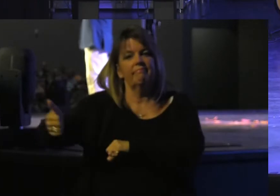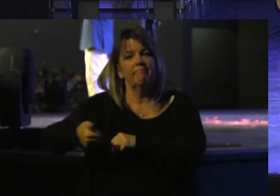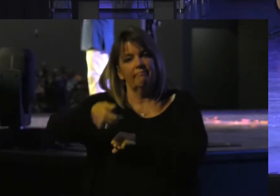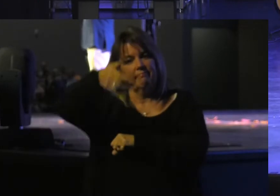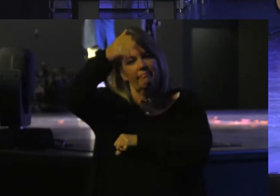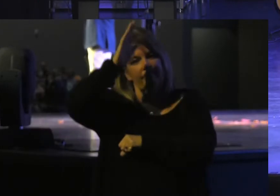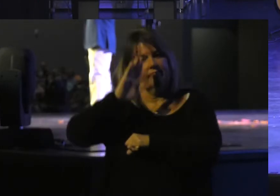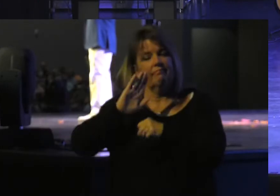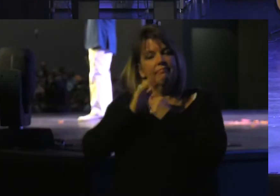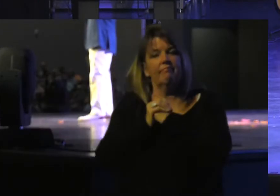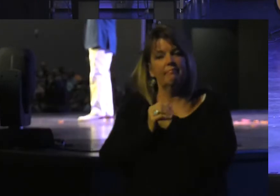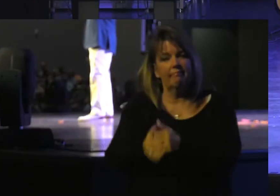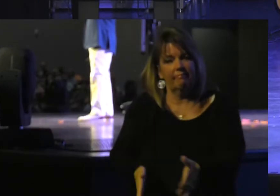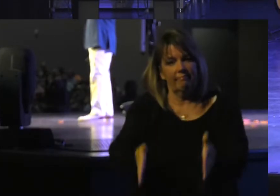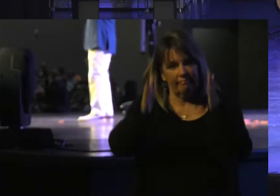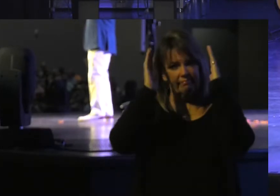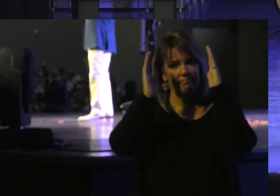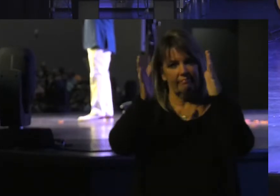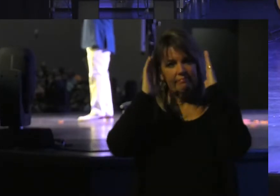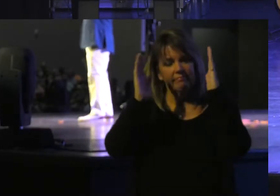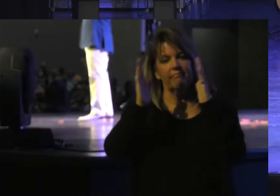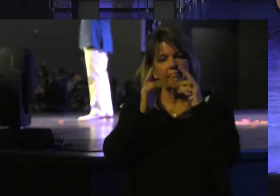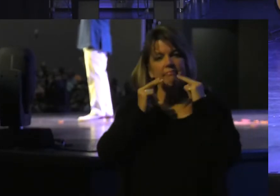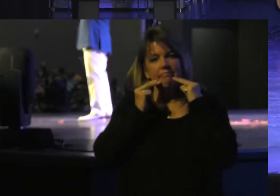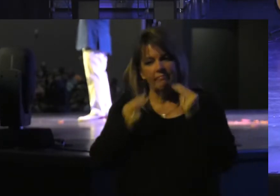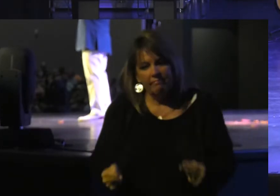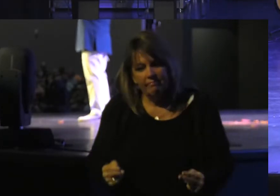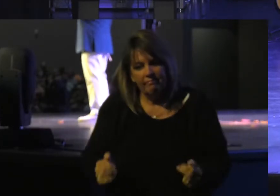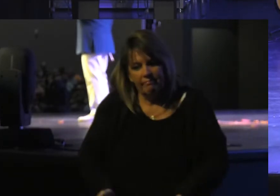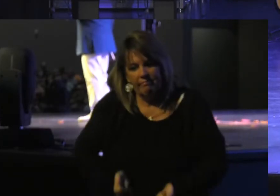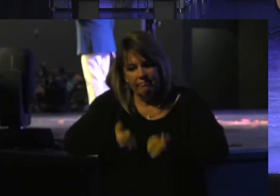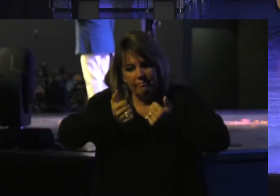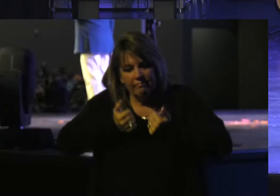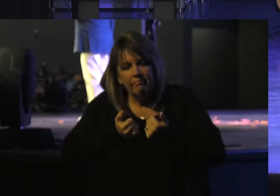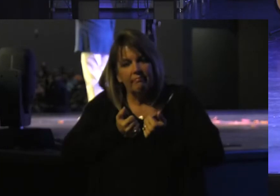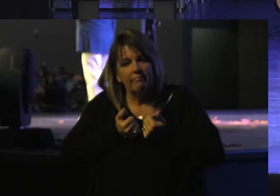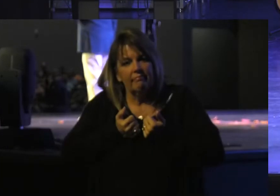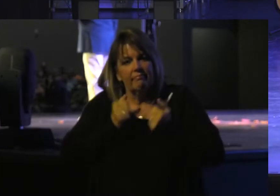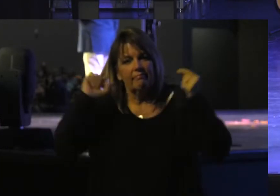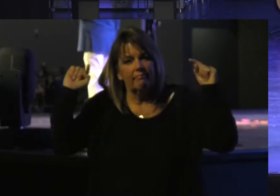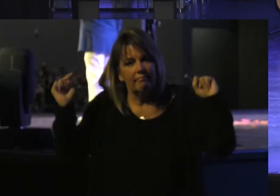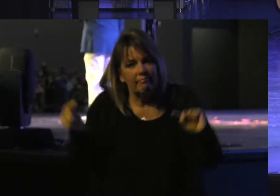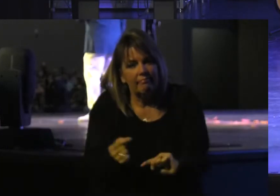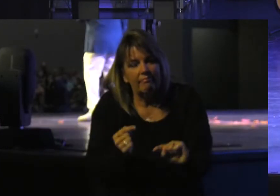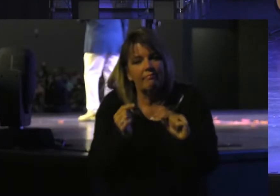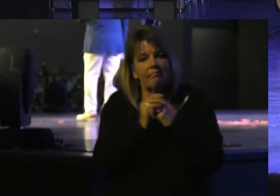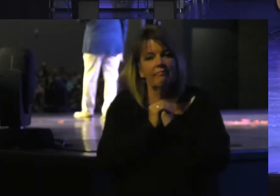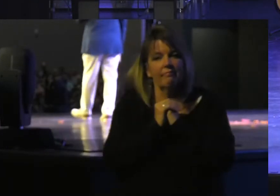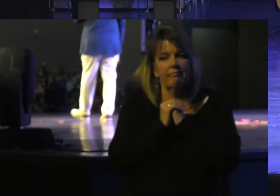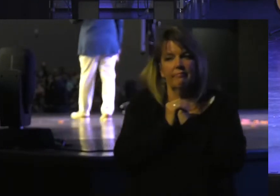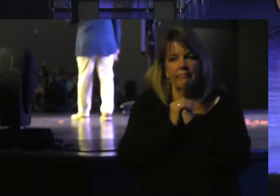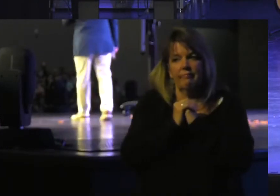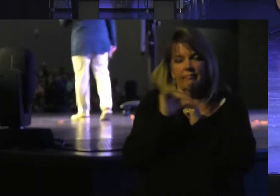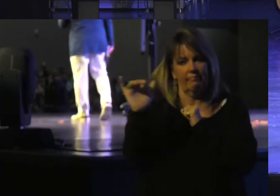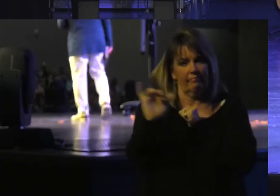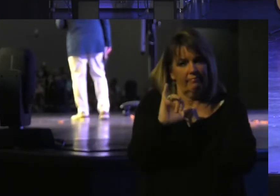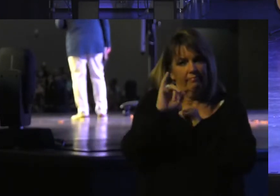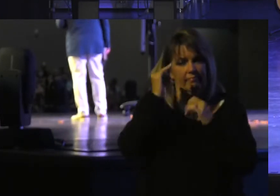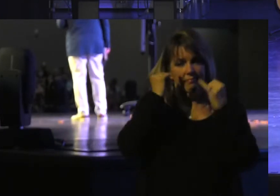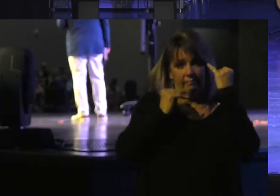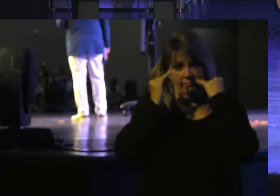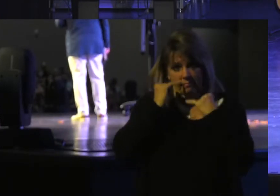God is paying Attention To the innocent lives That are being hurt And damaged Just as he did In